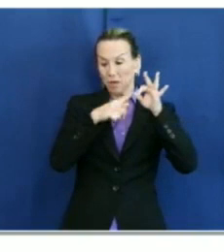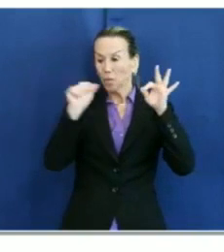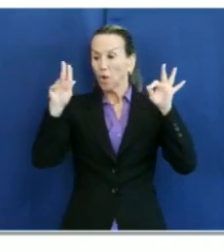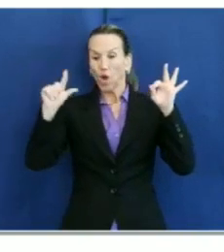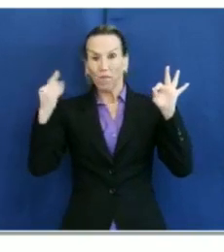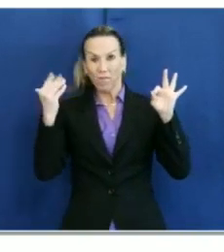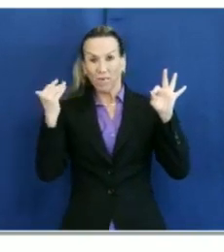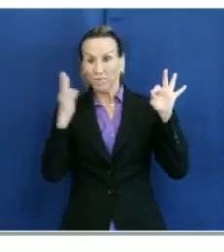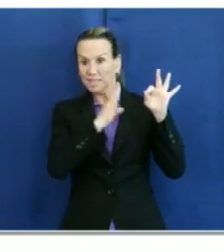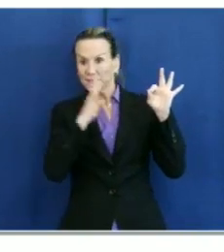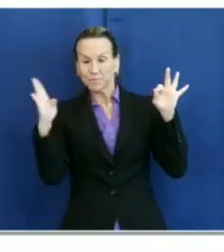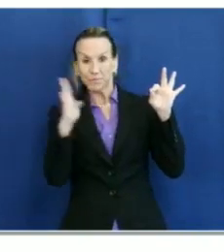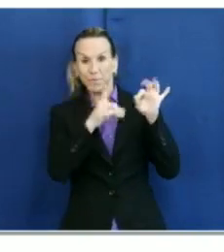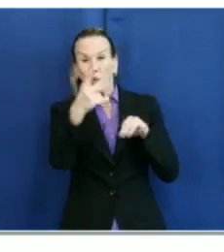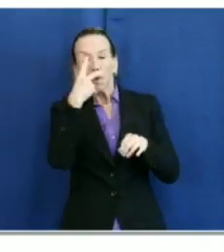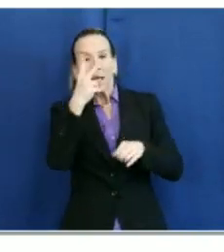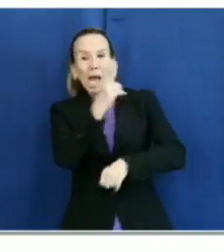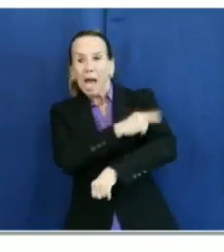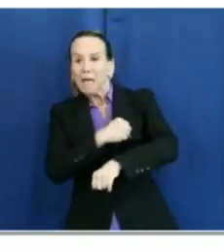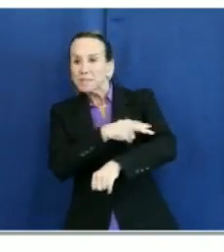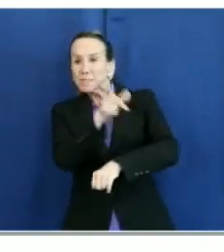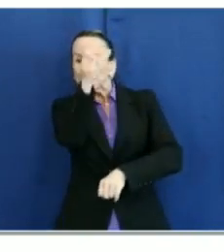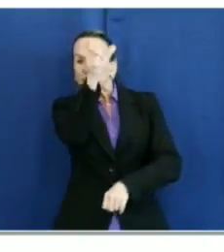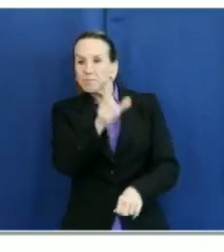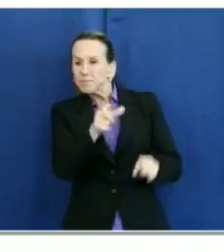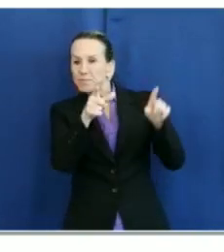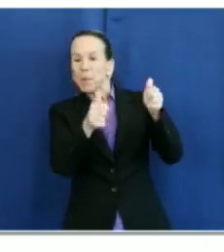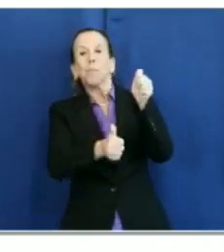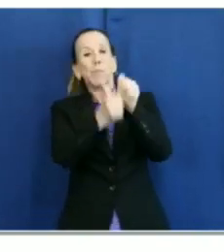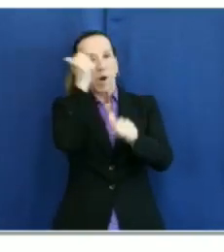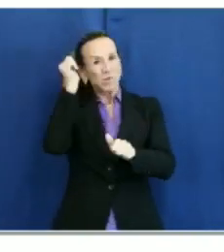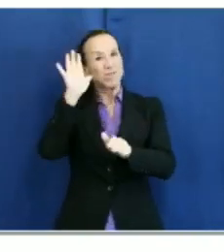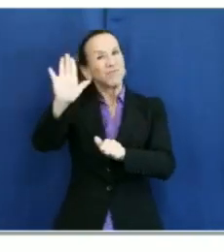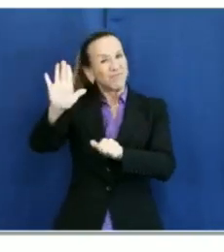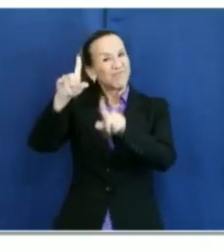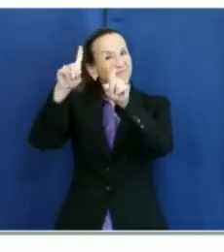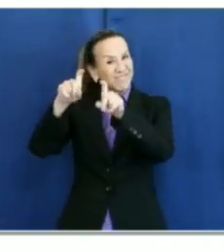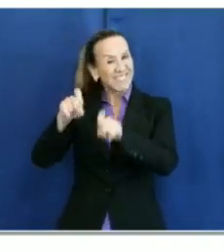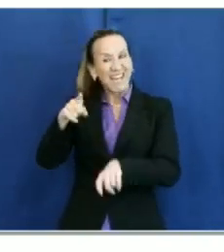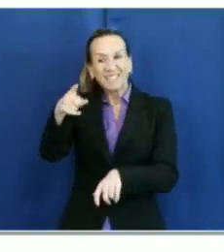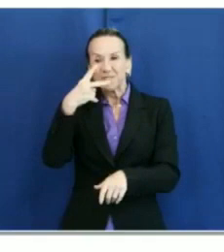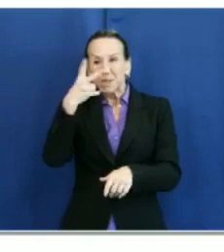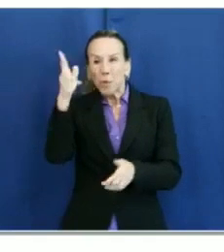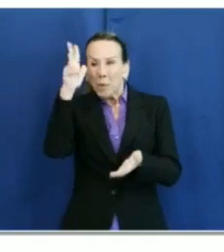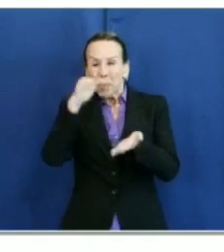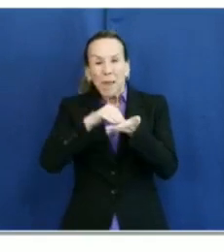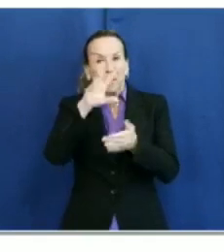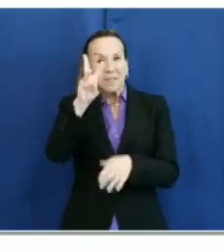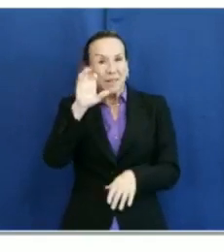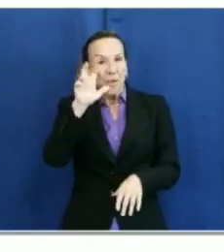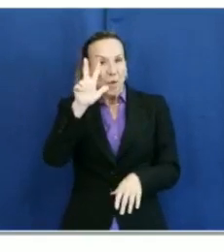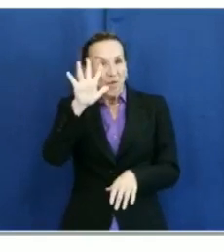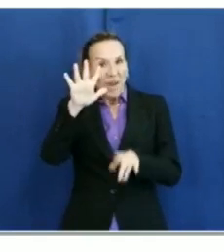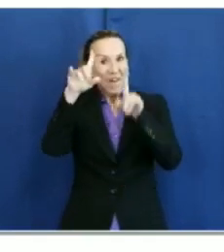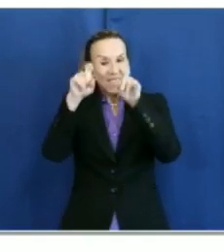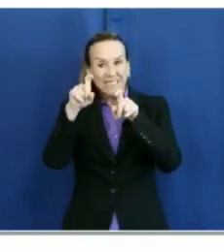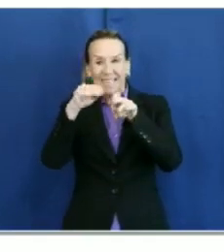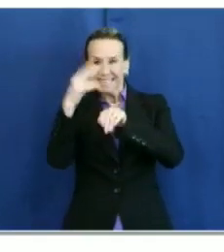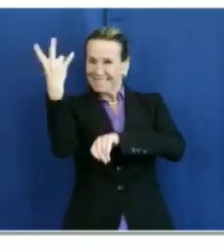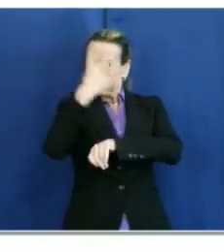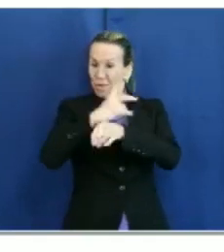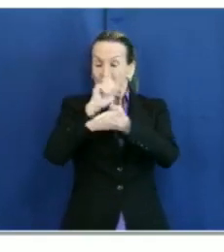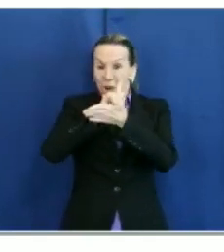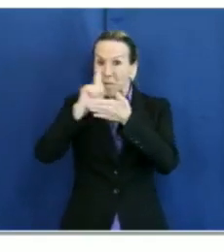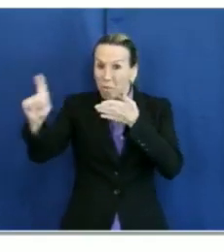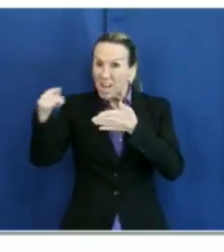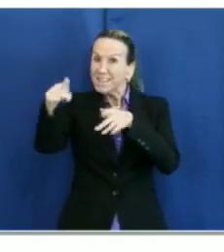you can see the breakdown with the hospitals continuing to do the bulk of the regional testing, 3,635 in that seven-day period on an